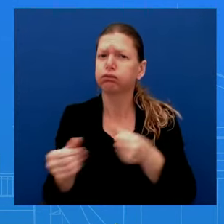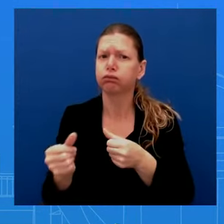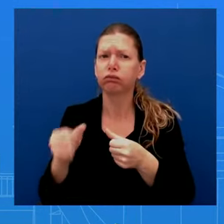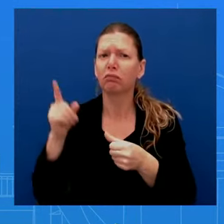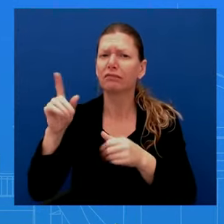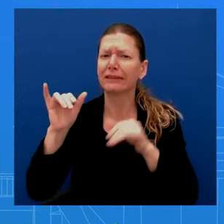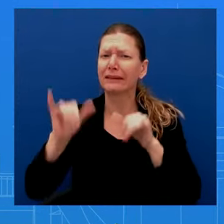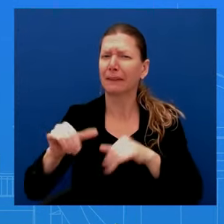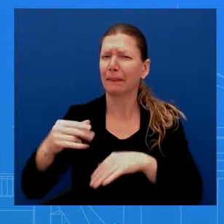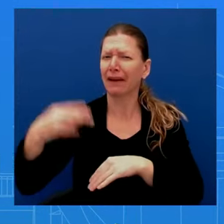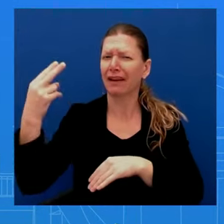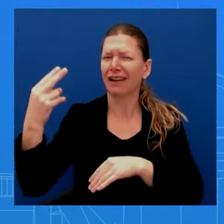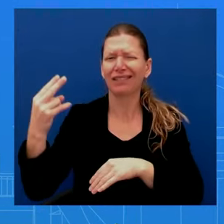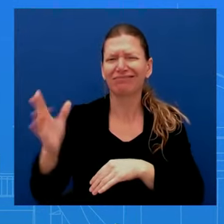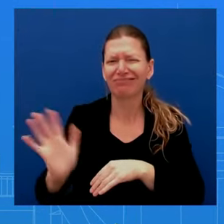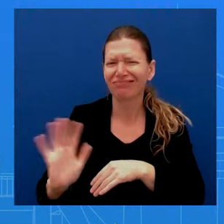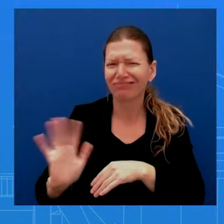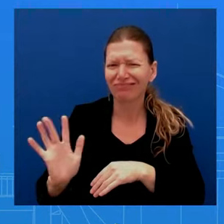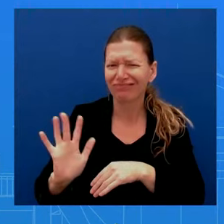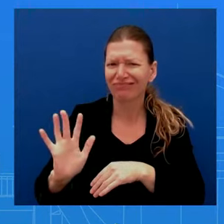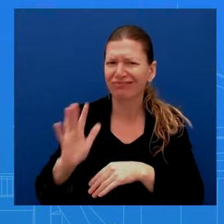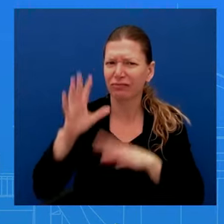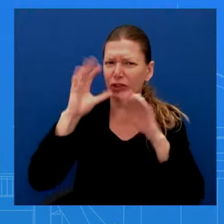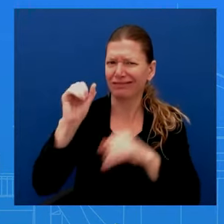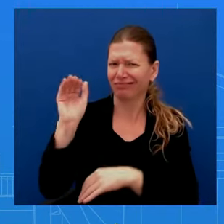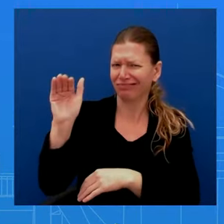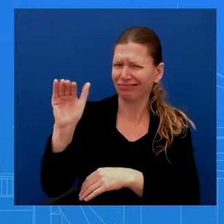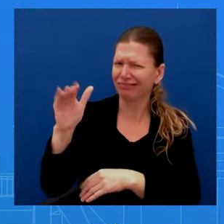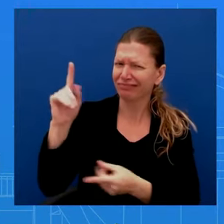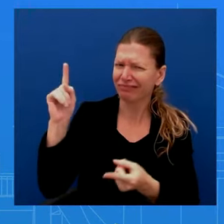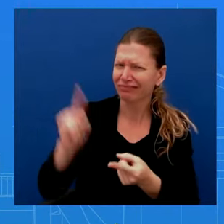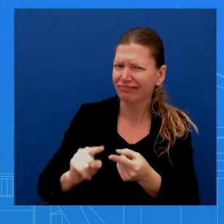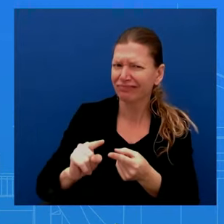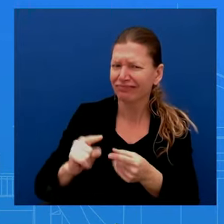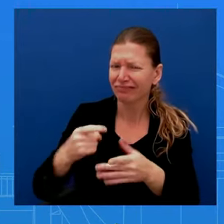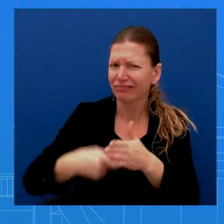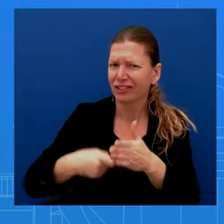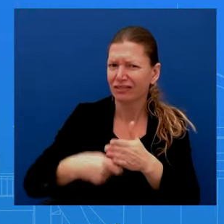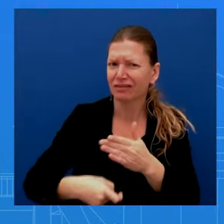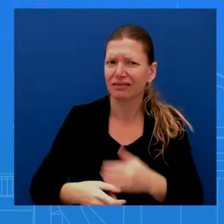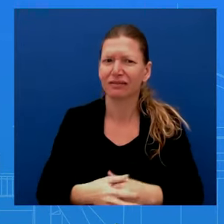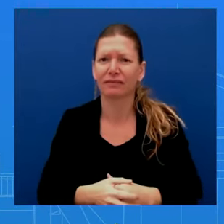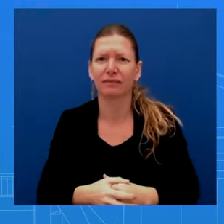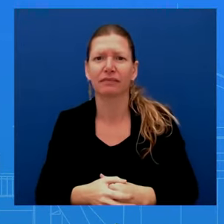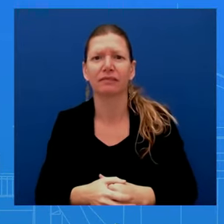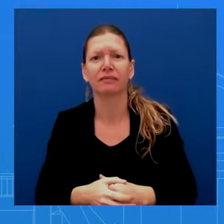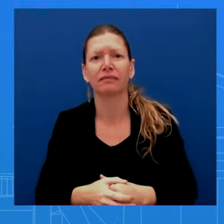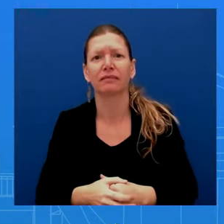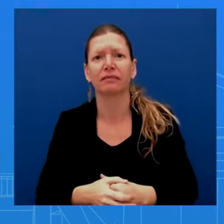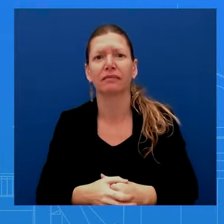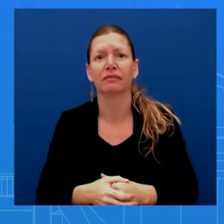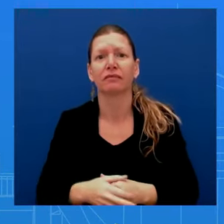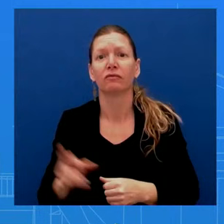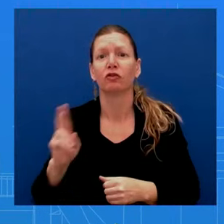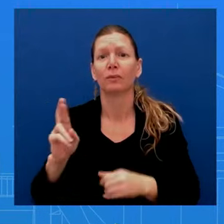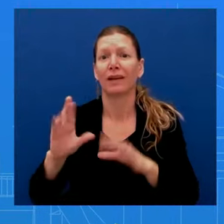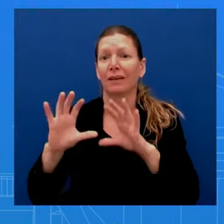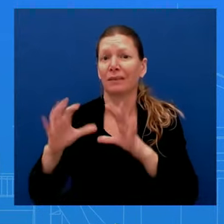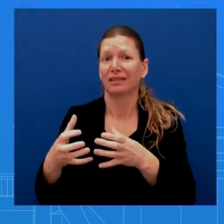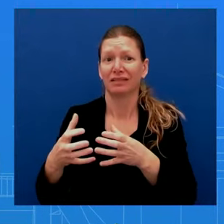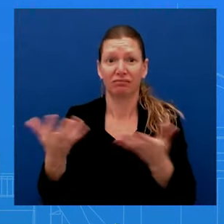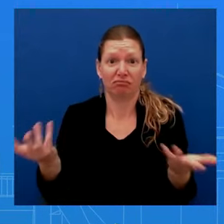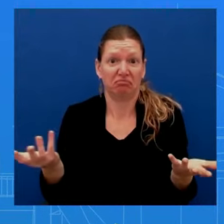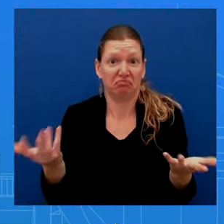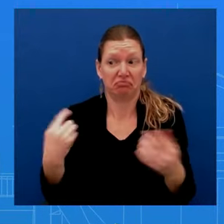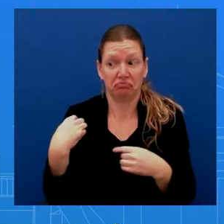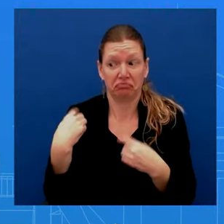In contrast, Congressional Republicans have no plans to lower costs. Instead, they just continue pushing tax cuts for the